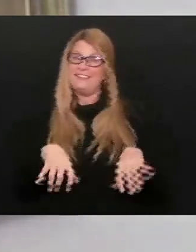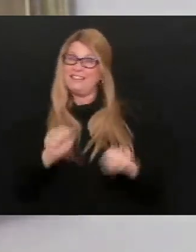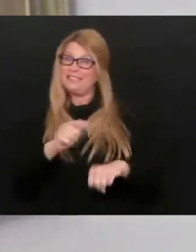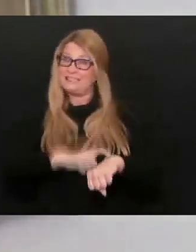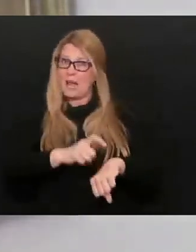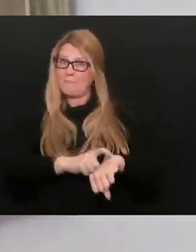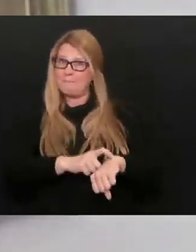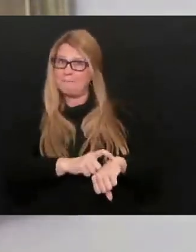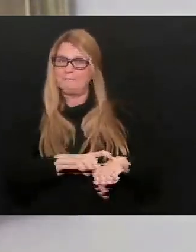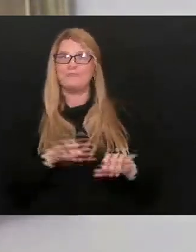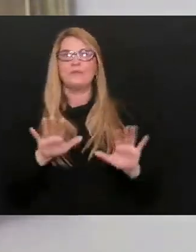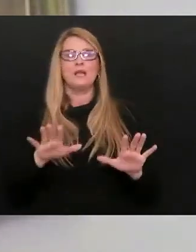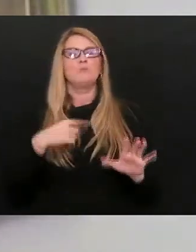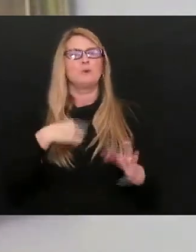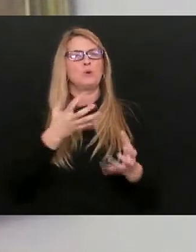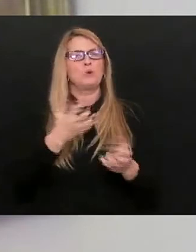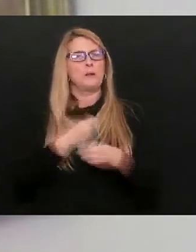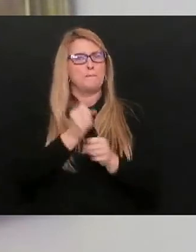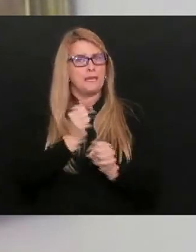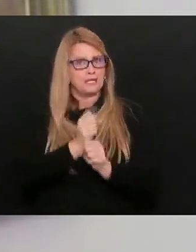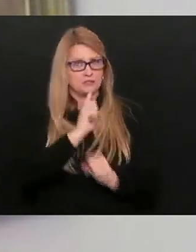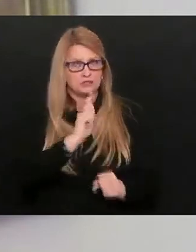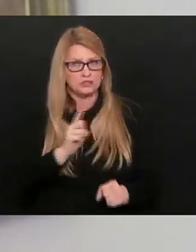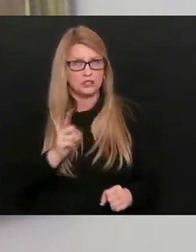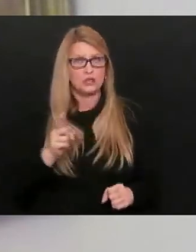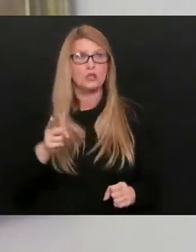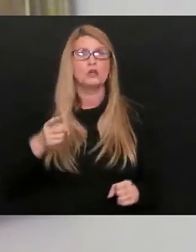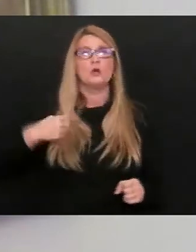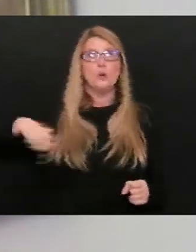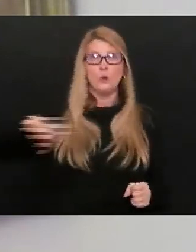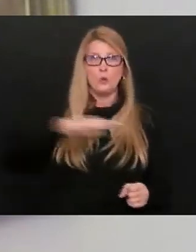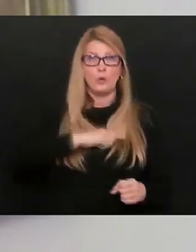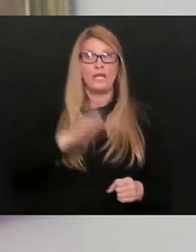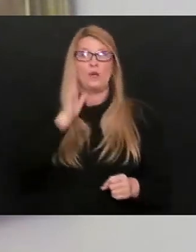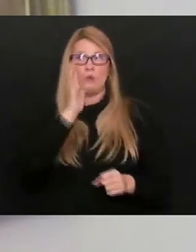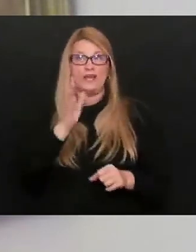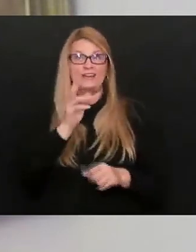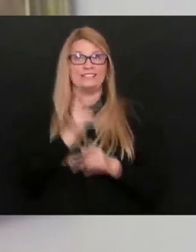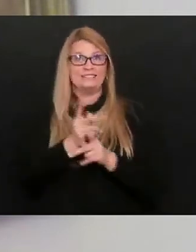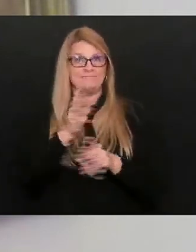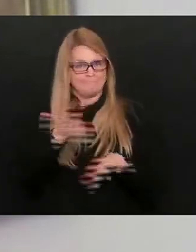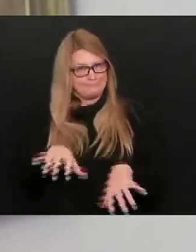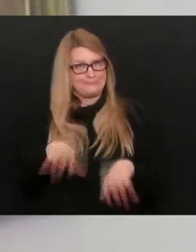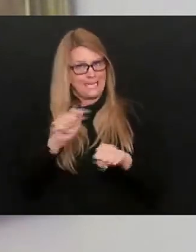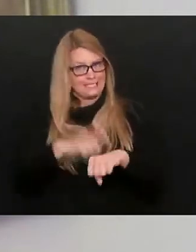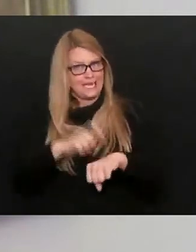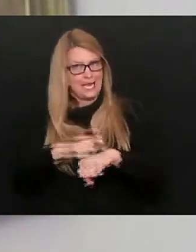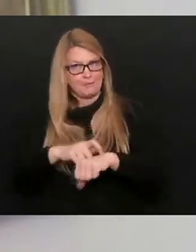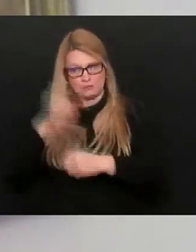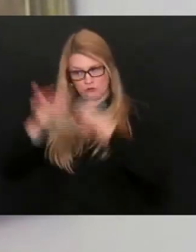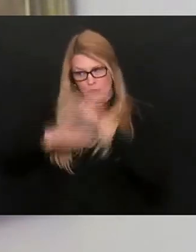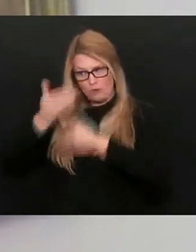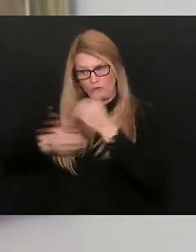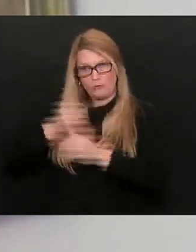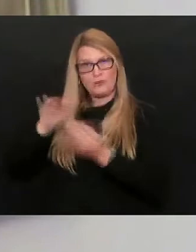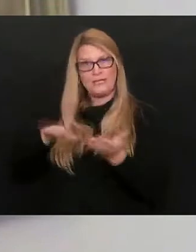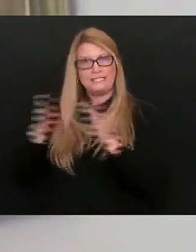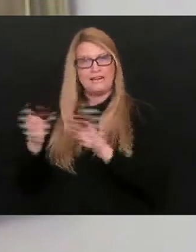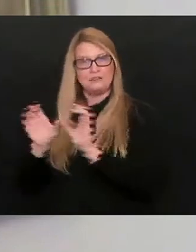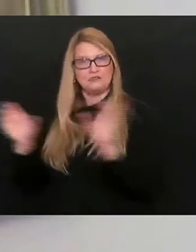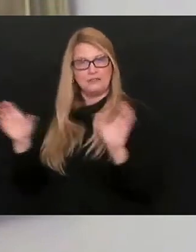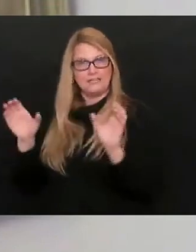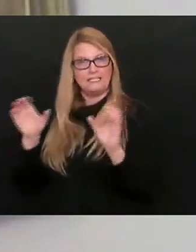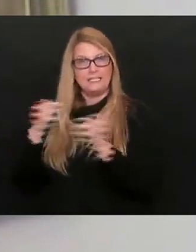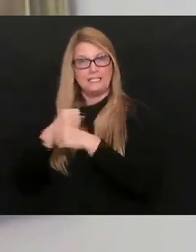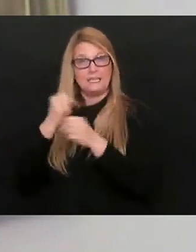But we do want to reassure everyone that we are going to take the time to go through the death certificates with the facilities that was listed to make sure that